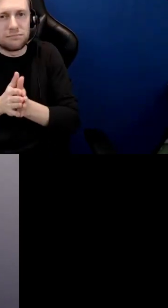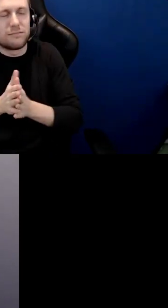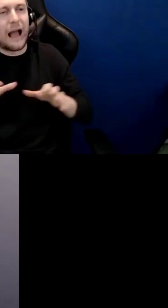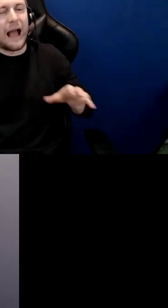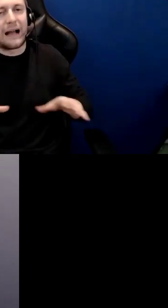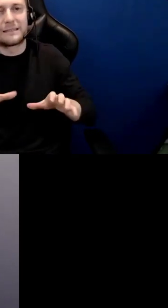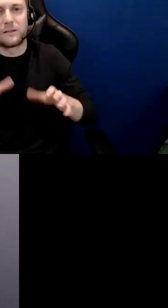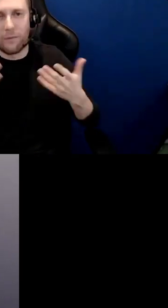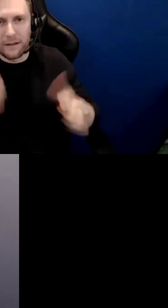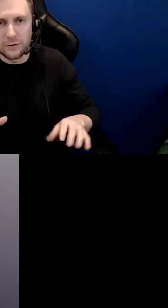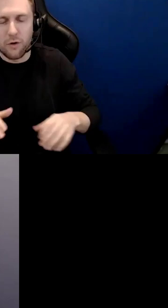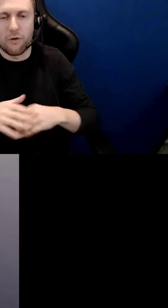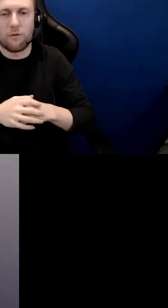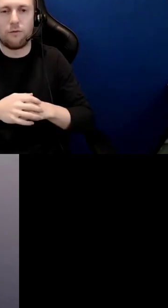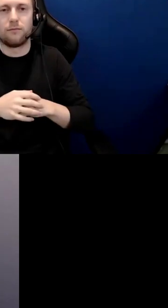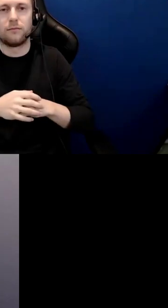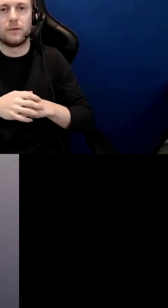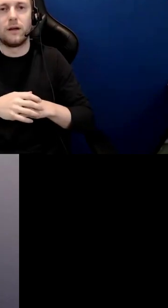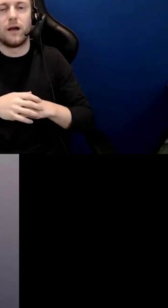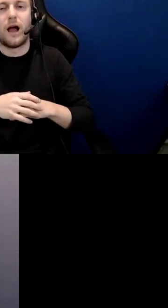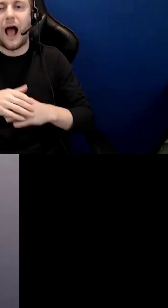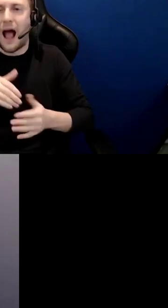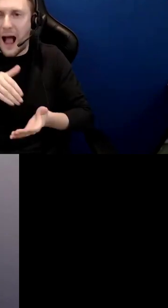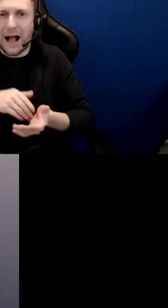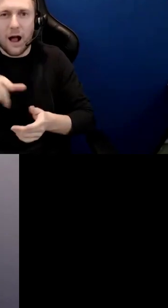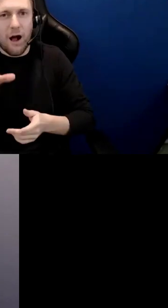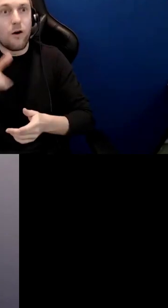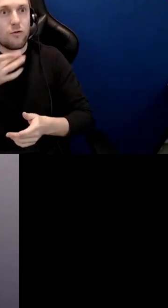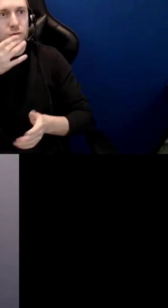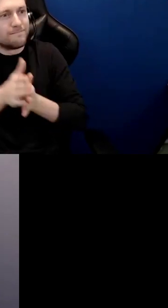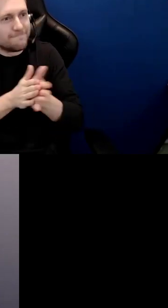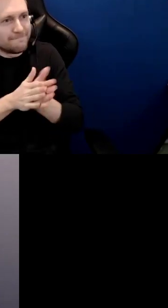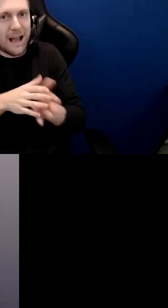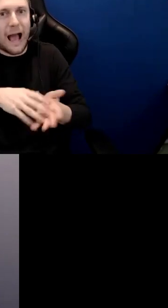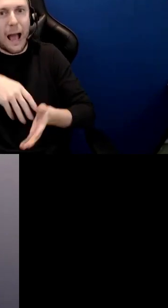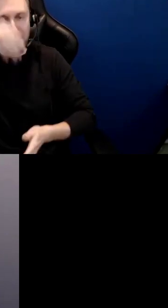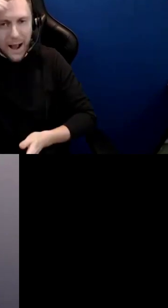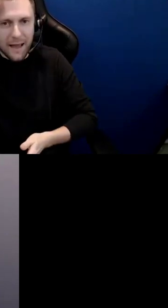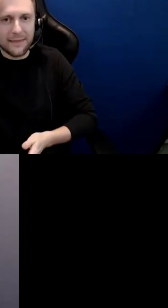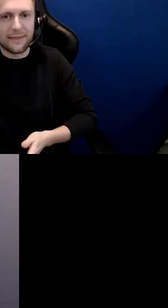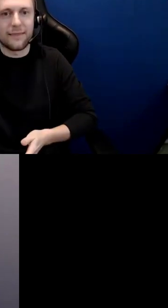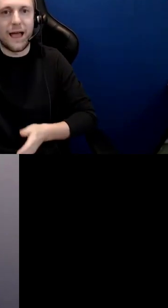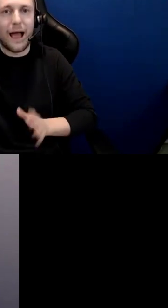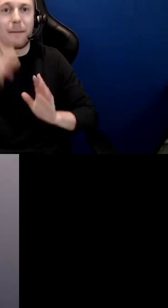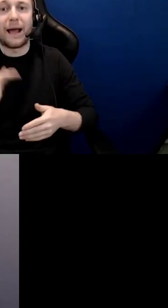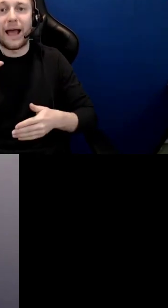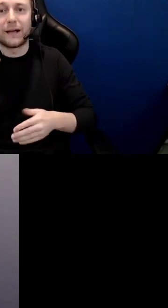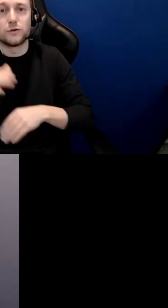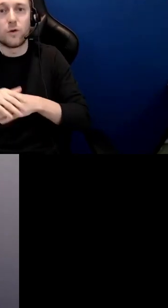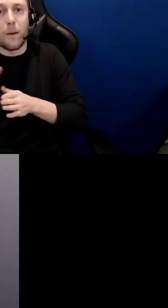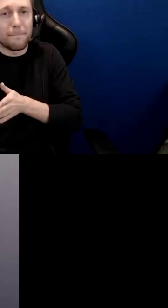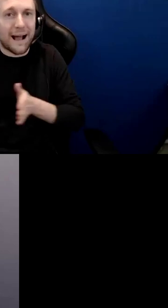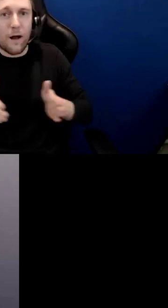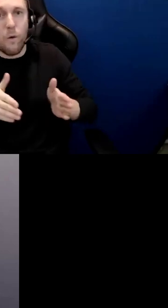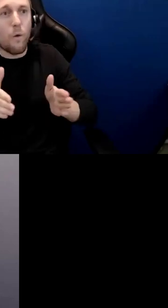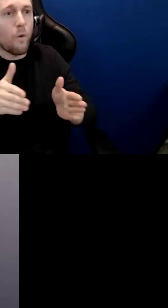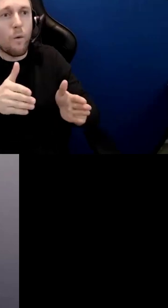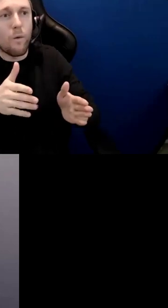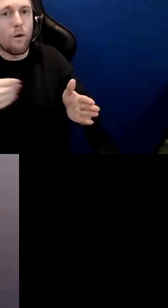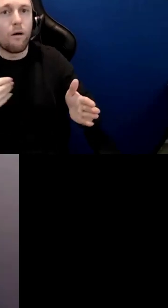so where are you in your journey let's see the results of this poll